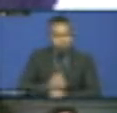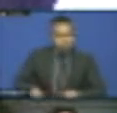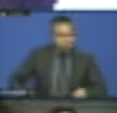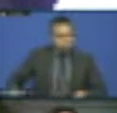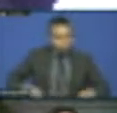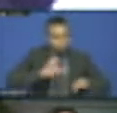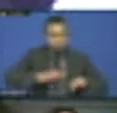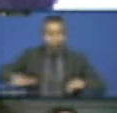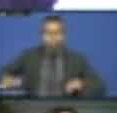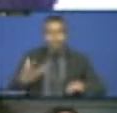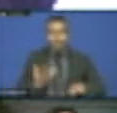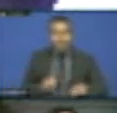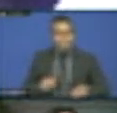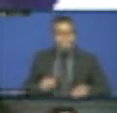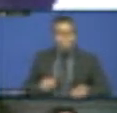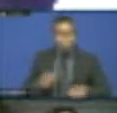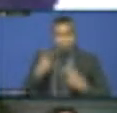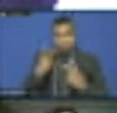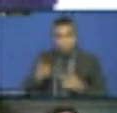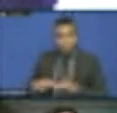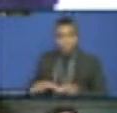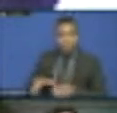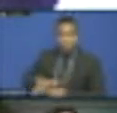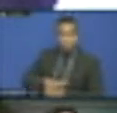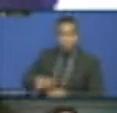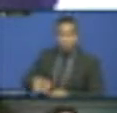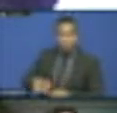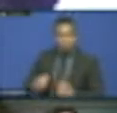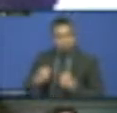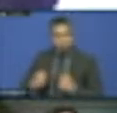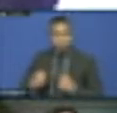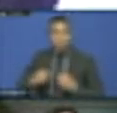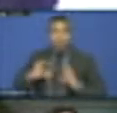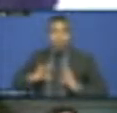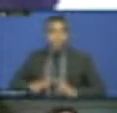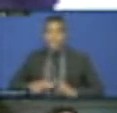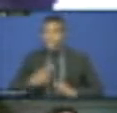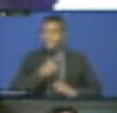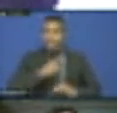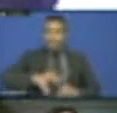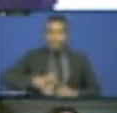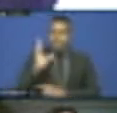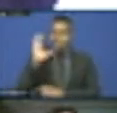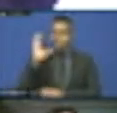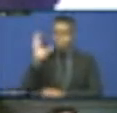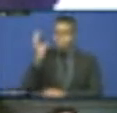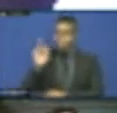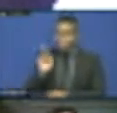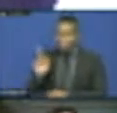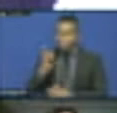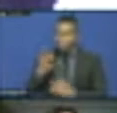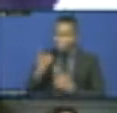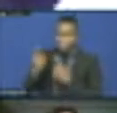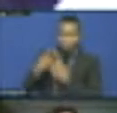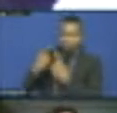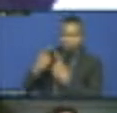because councils are exposed to the people. It may take you six months, if you're lucky, to meet a head of state